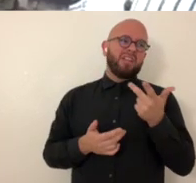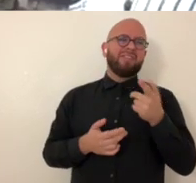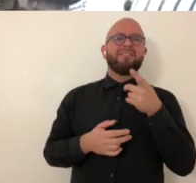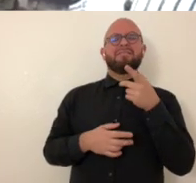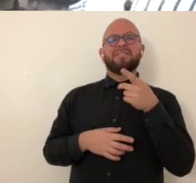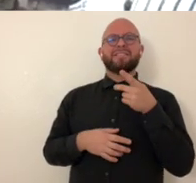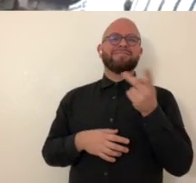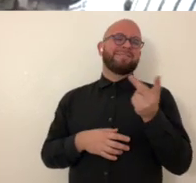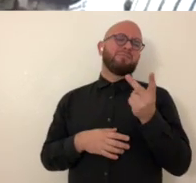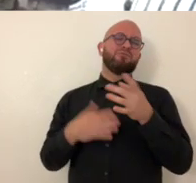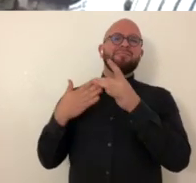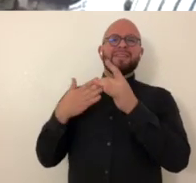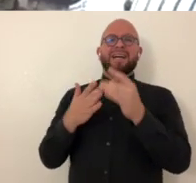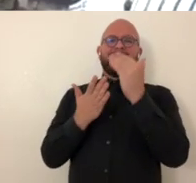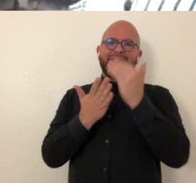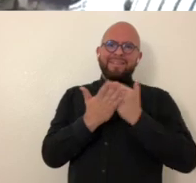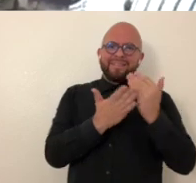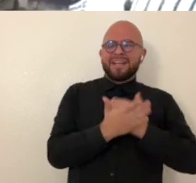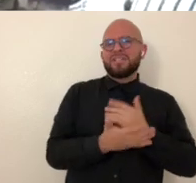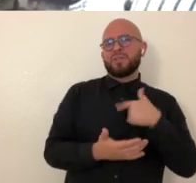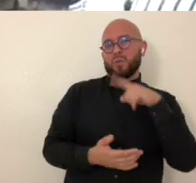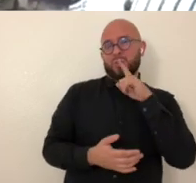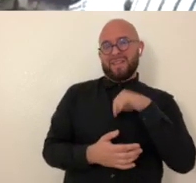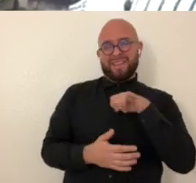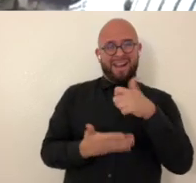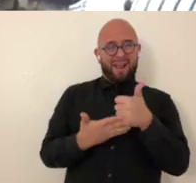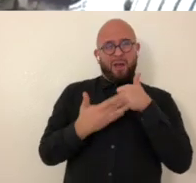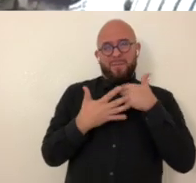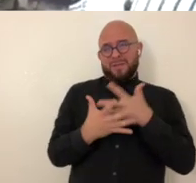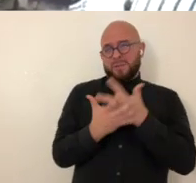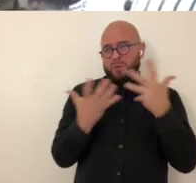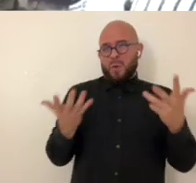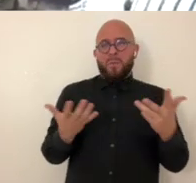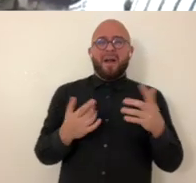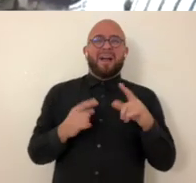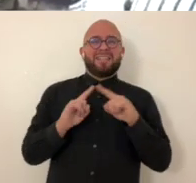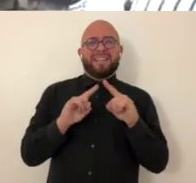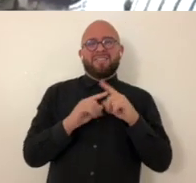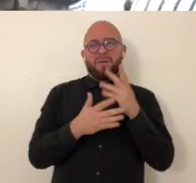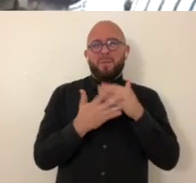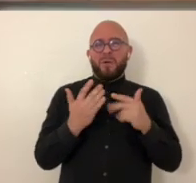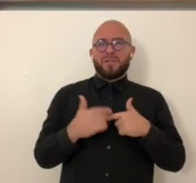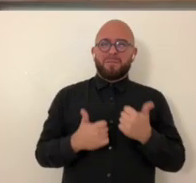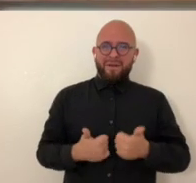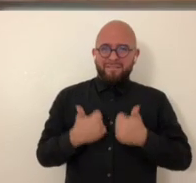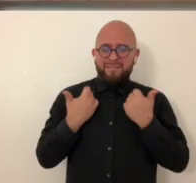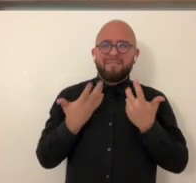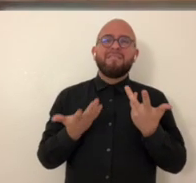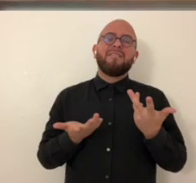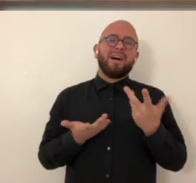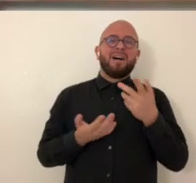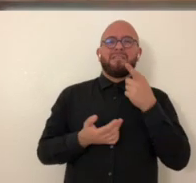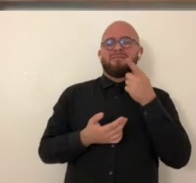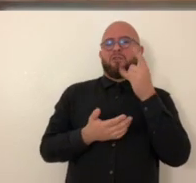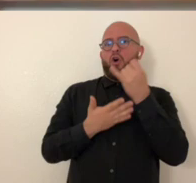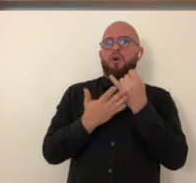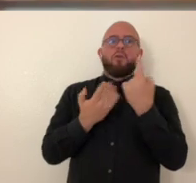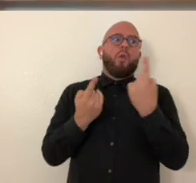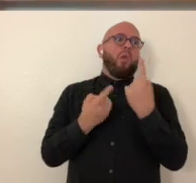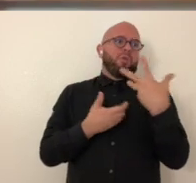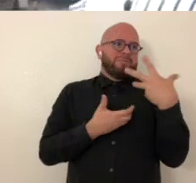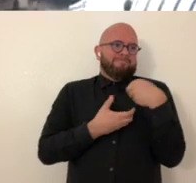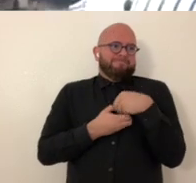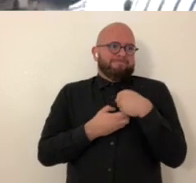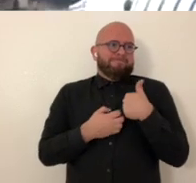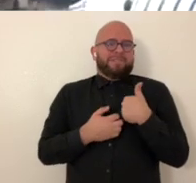served with me and there was a art teacher we worked with that she kind of guided the lessons with um so that was a huge help um